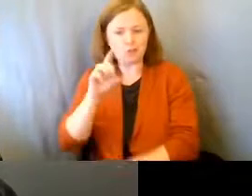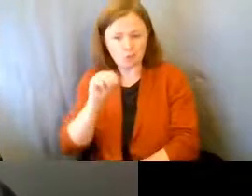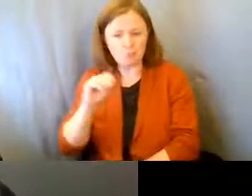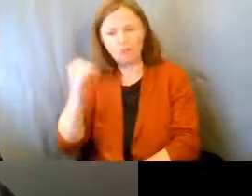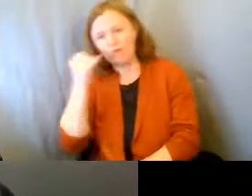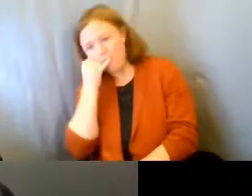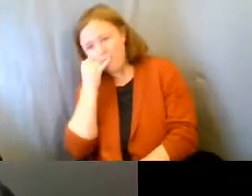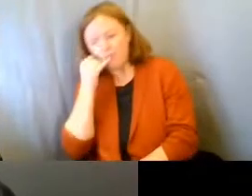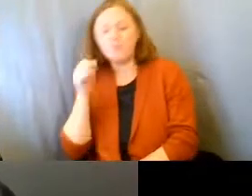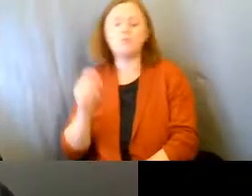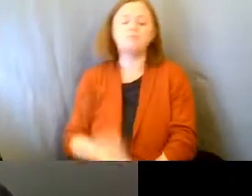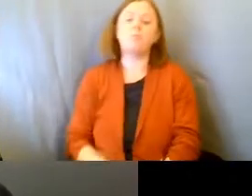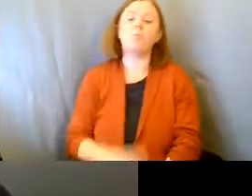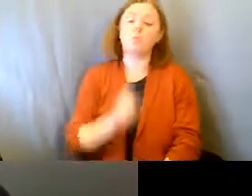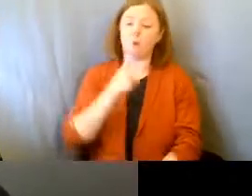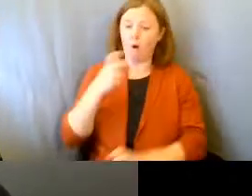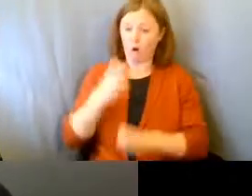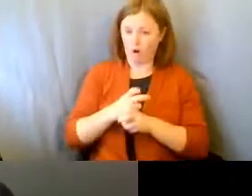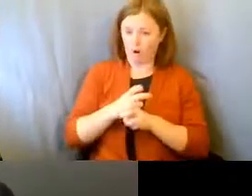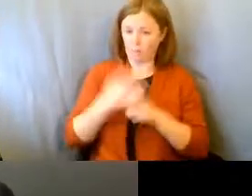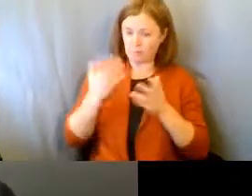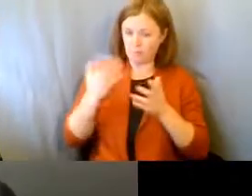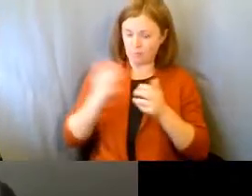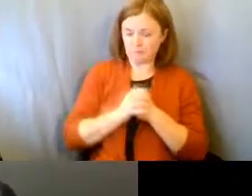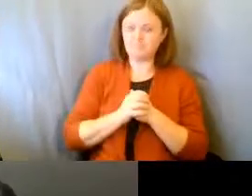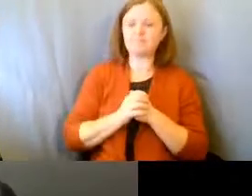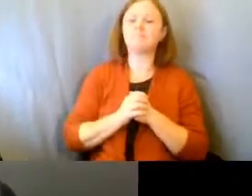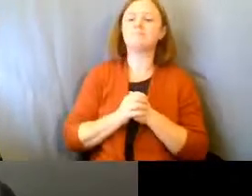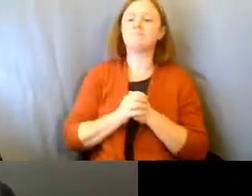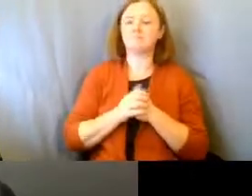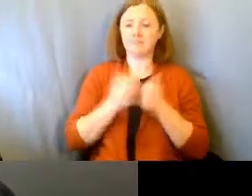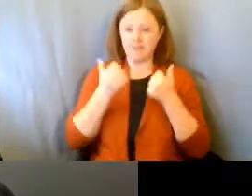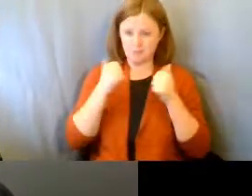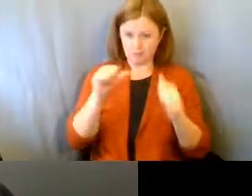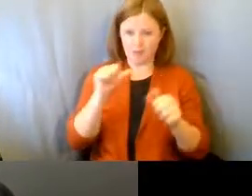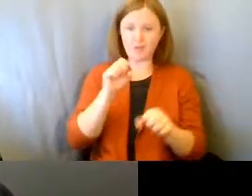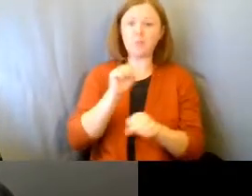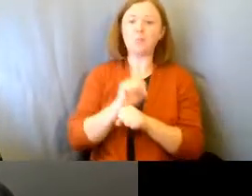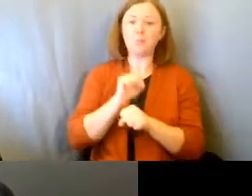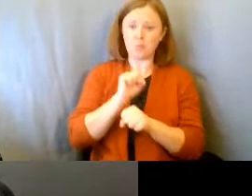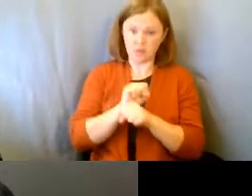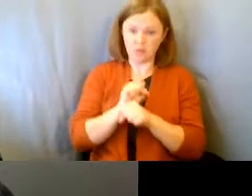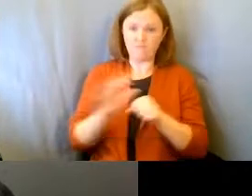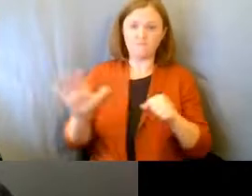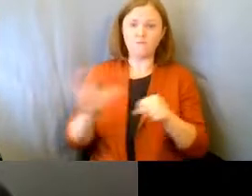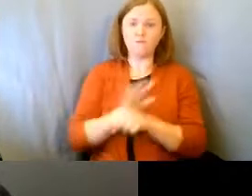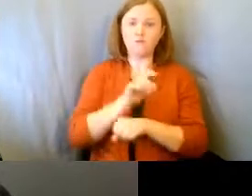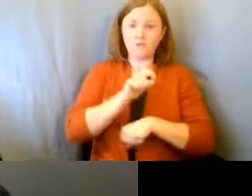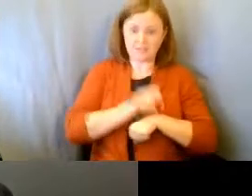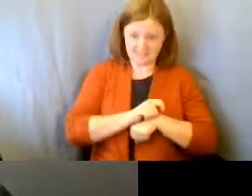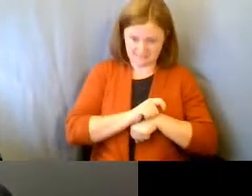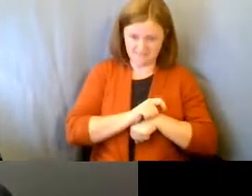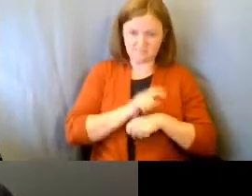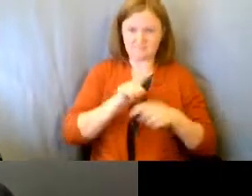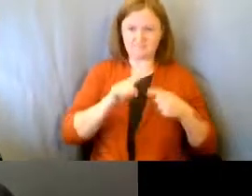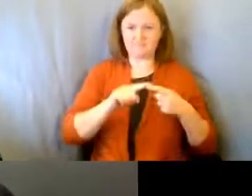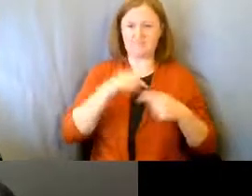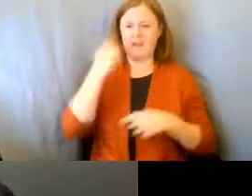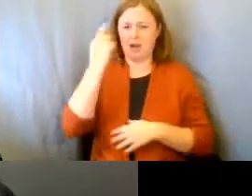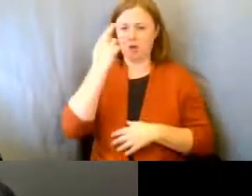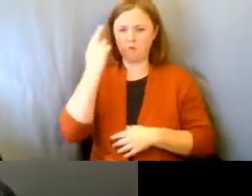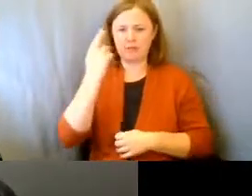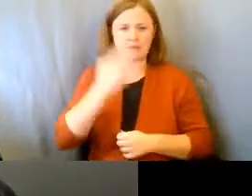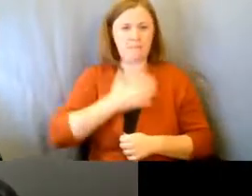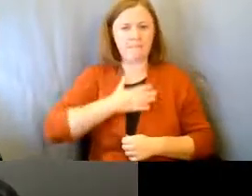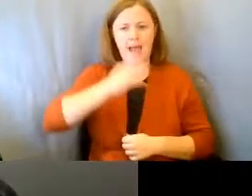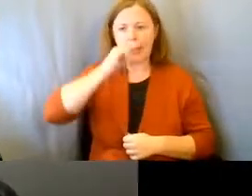hard for me was when I was trying to work full time and I realized that